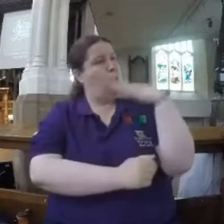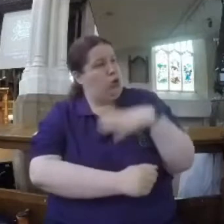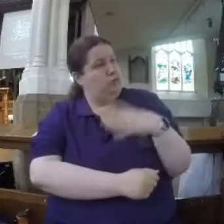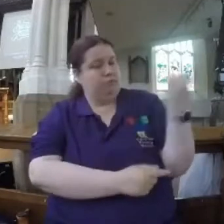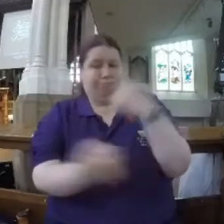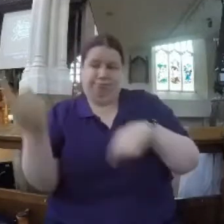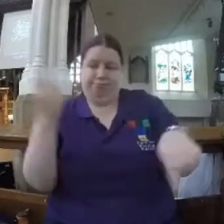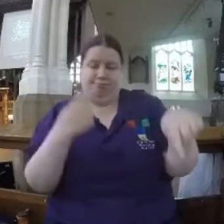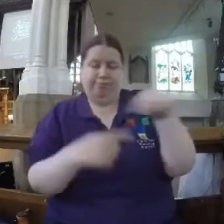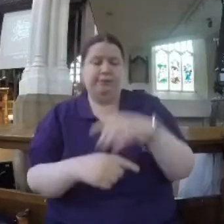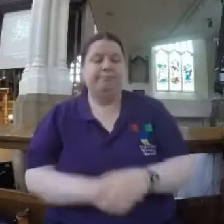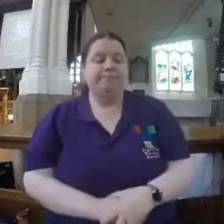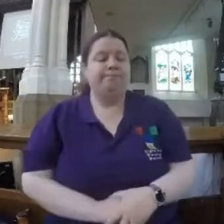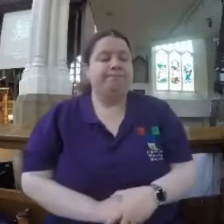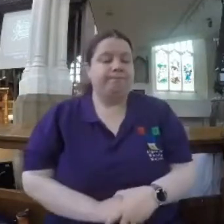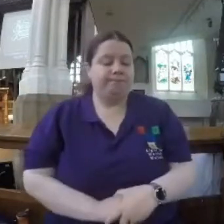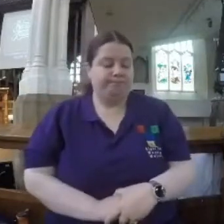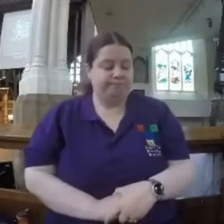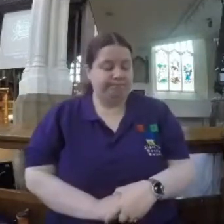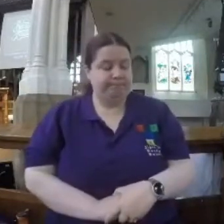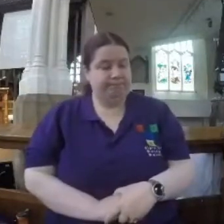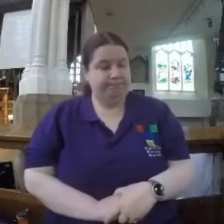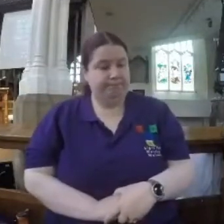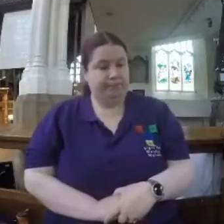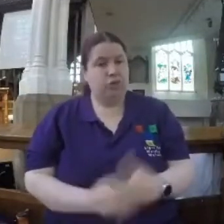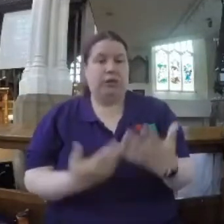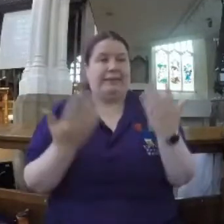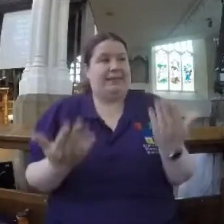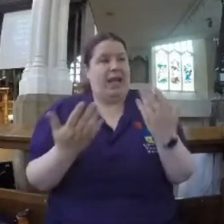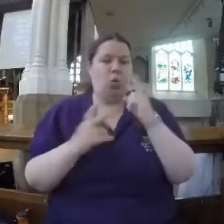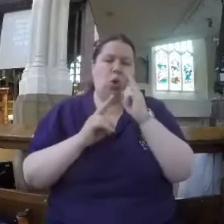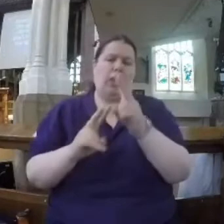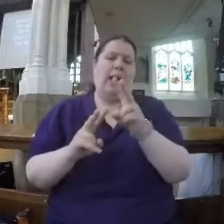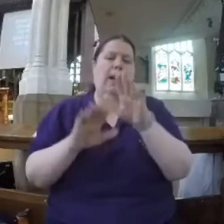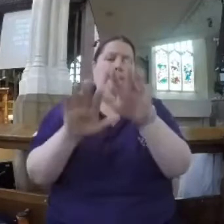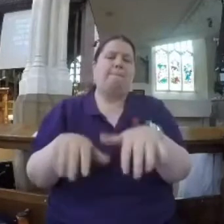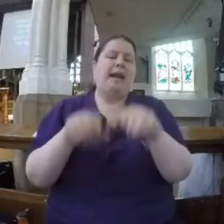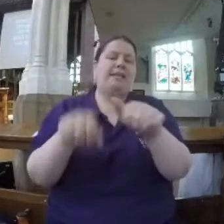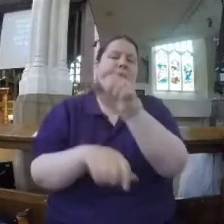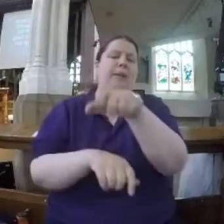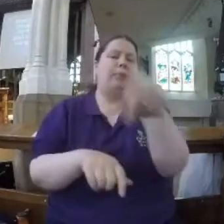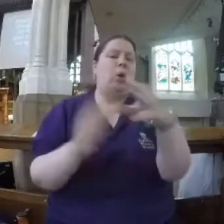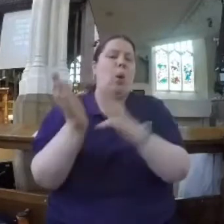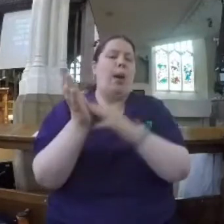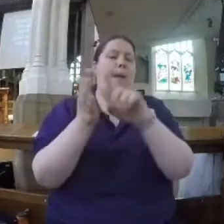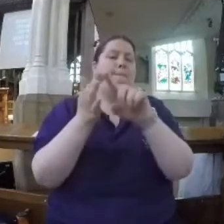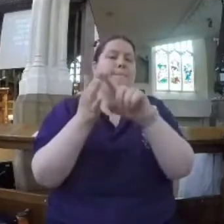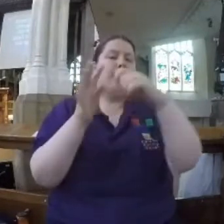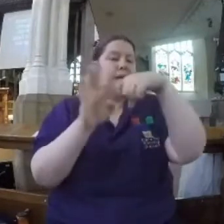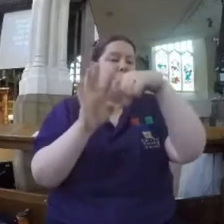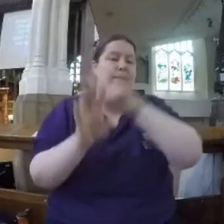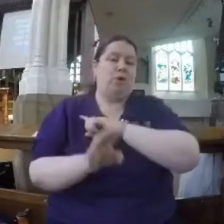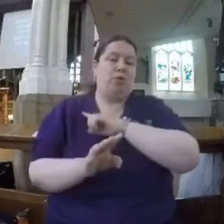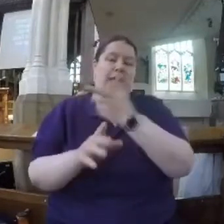So that's a bit of an introduction to the Beatitudes. But today we're looking at blessed are the meek, for they shall inherit the earth.